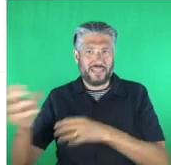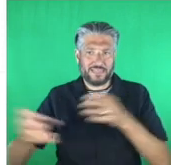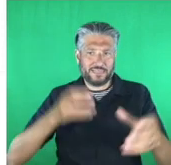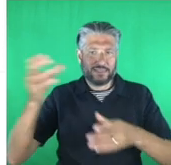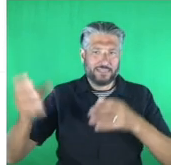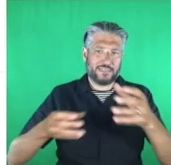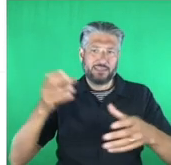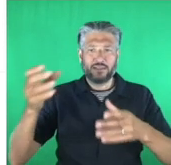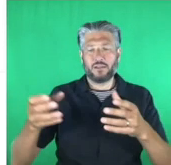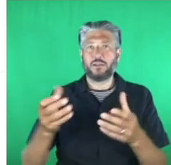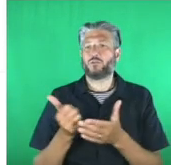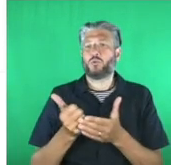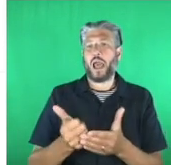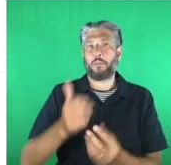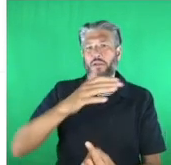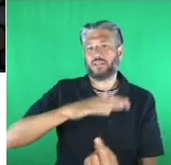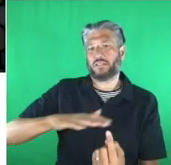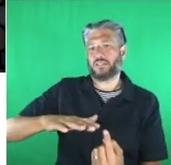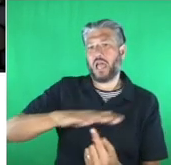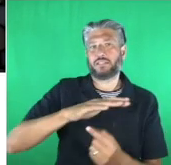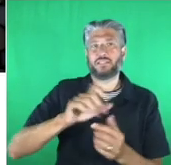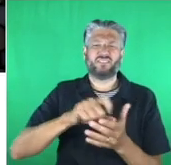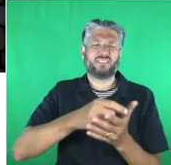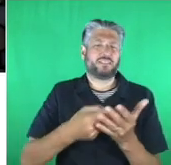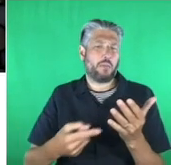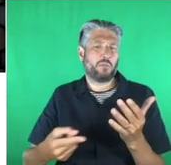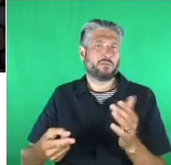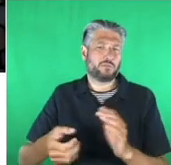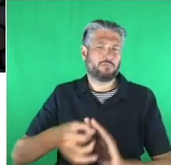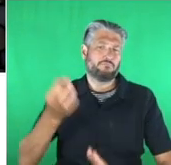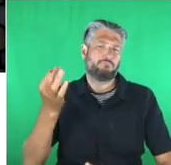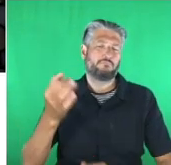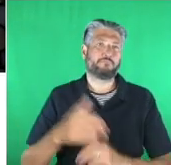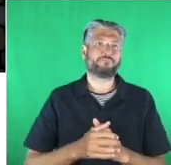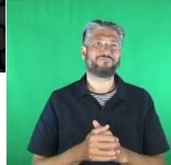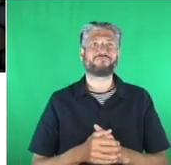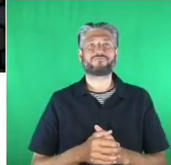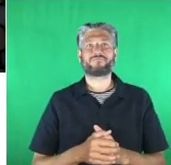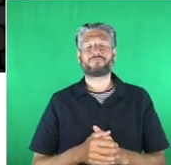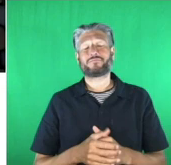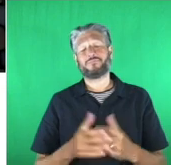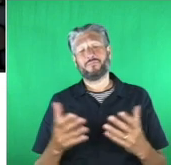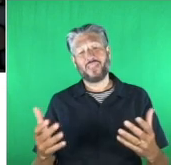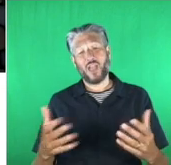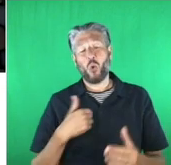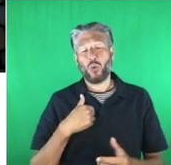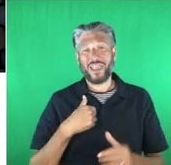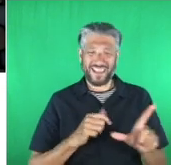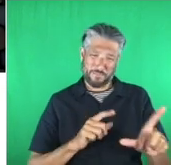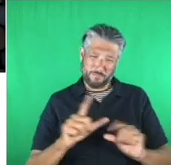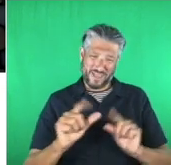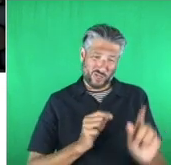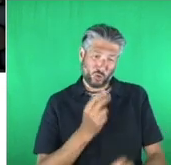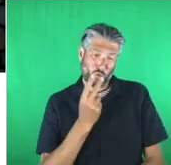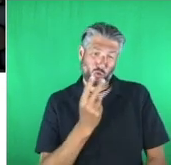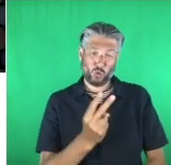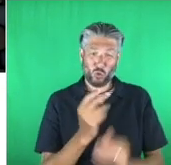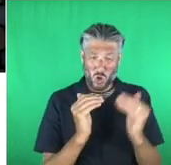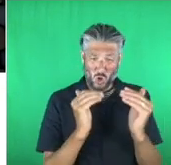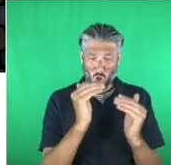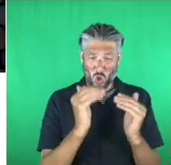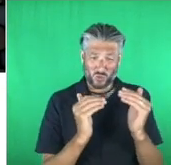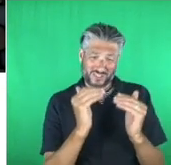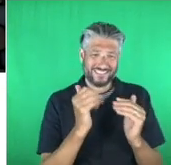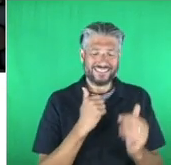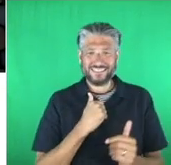societal context of disability. Once again, there were two finalists with close scores and the judging panel chose